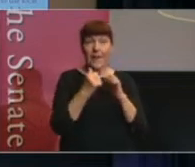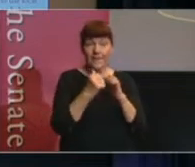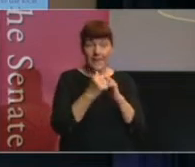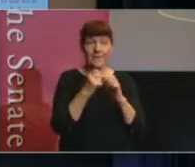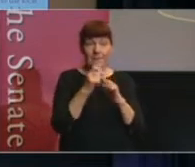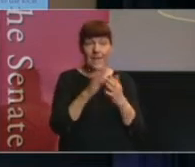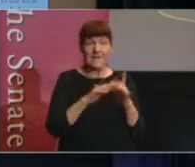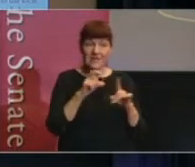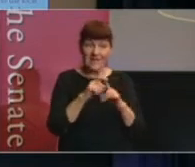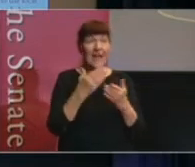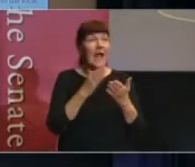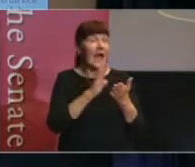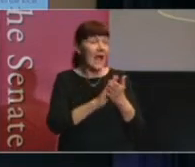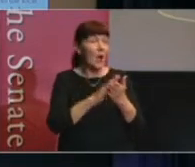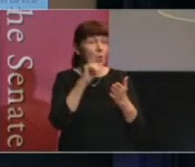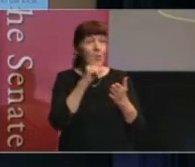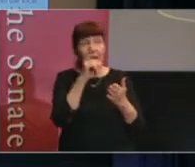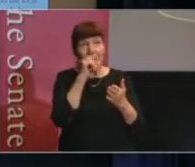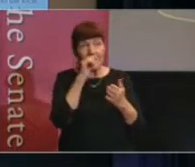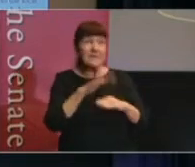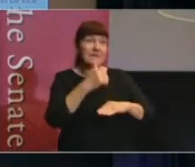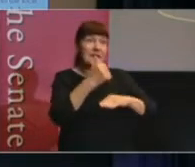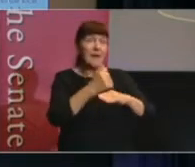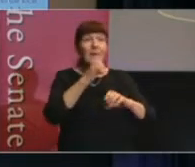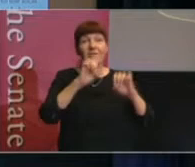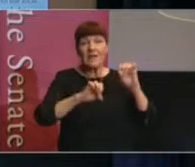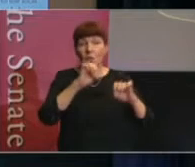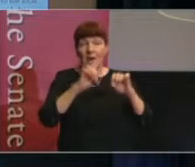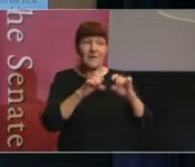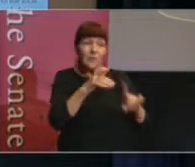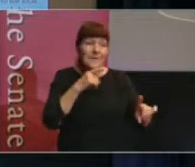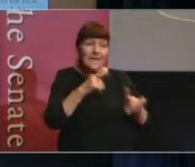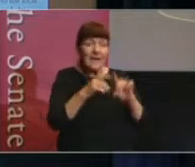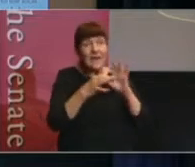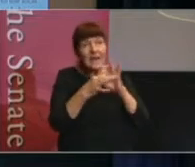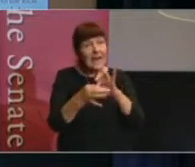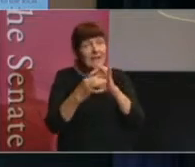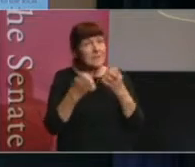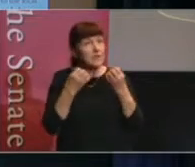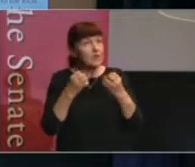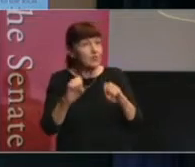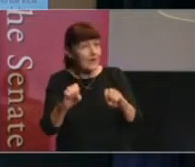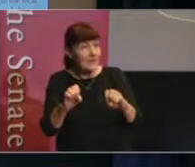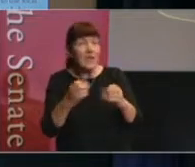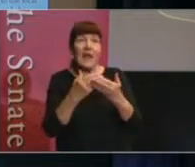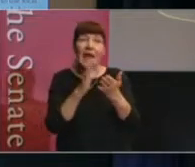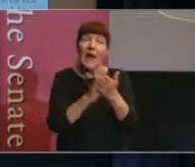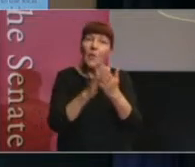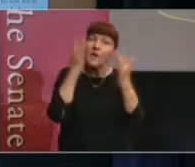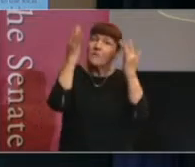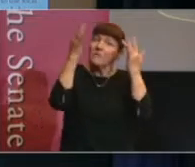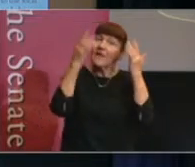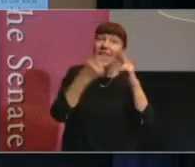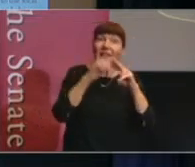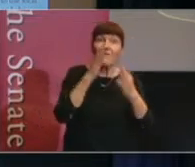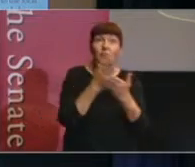up an evaluation for a particular engagement strategy and, you know, how we might think about whether it